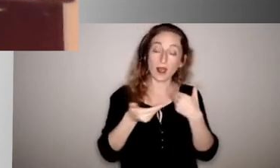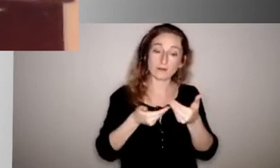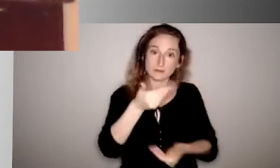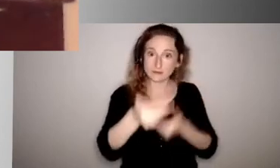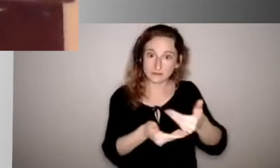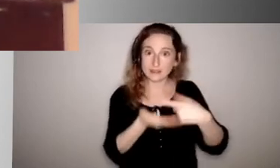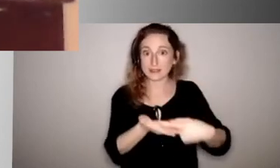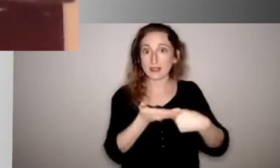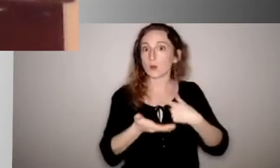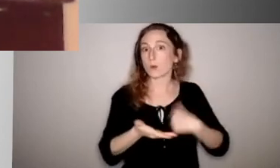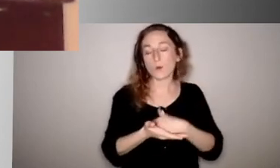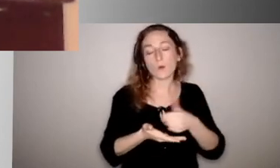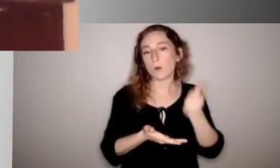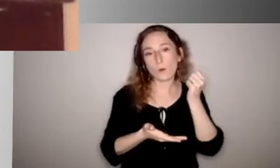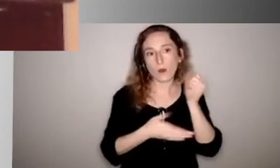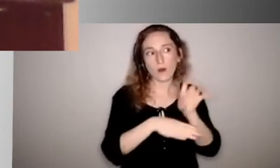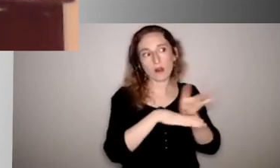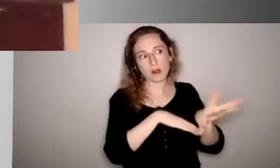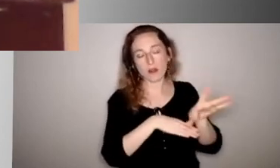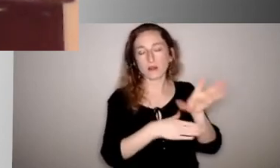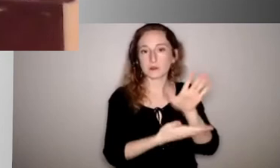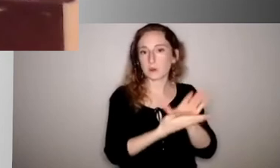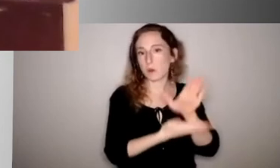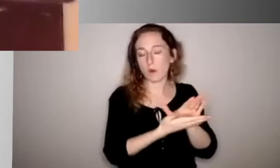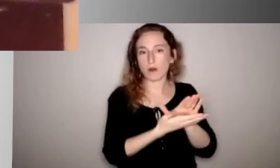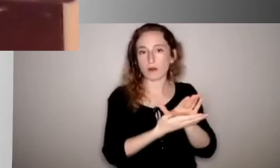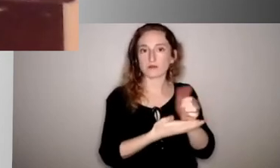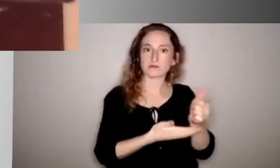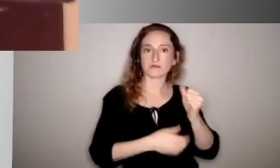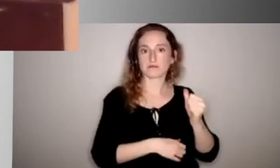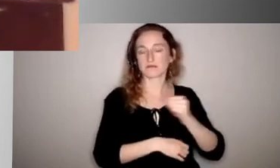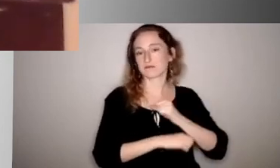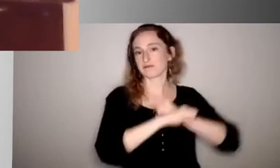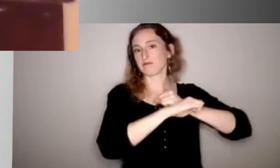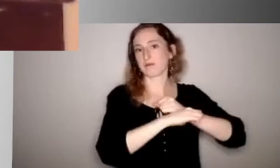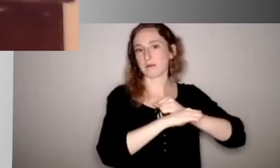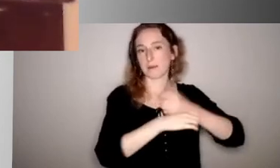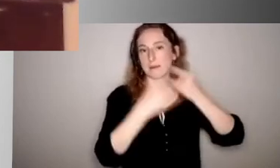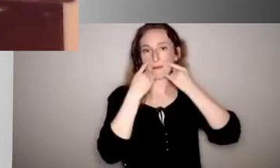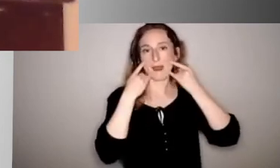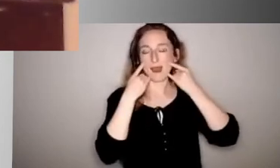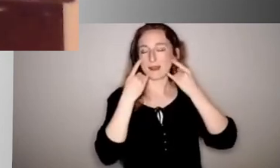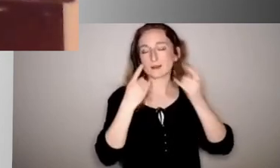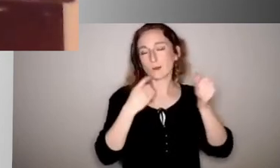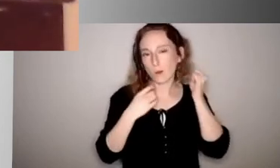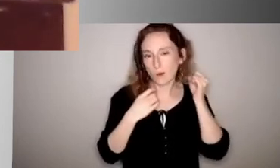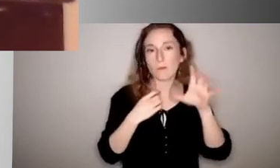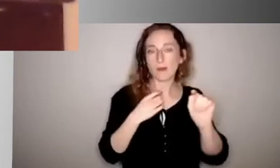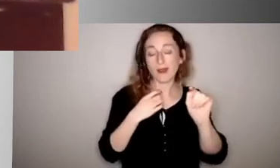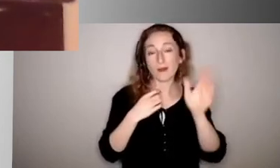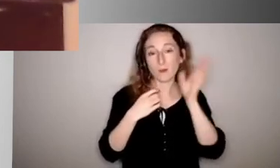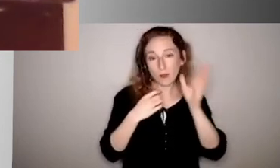masks. We're not going to have detentions and in-school suspensions for students who are not wearing masks. But we will continue to have progressive discussions beginning